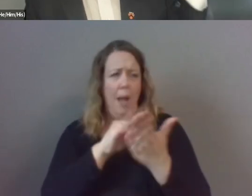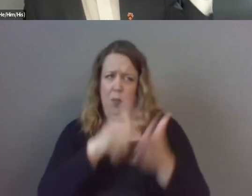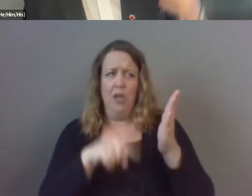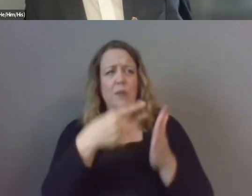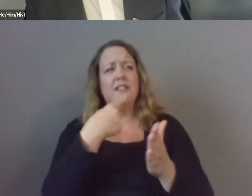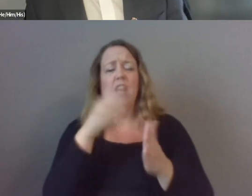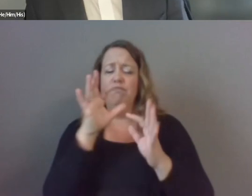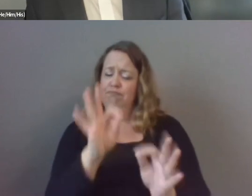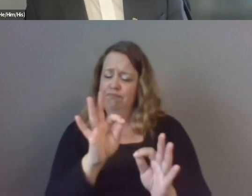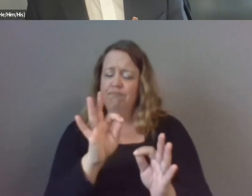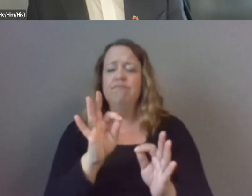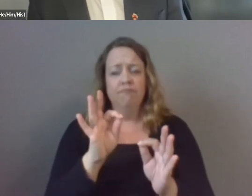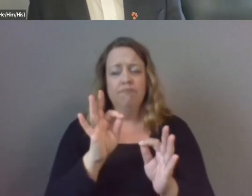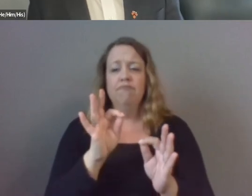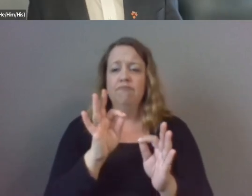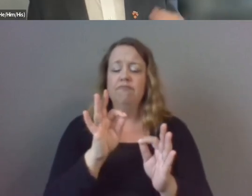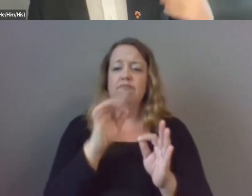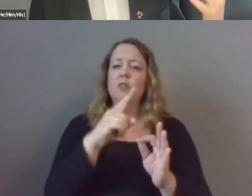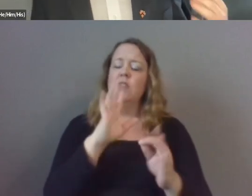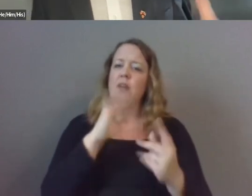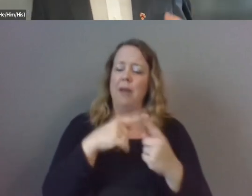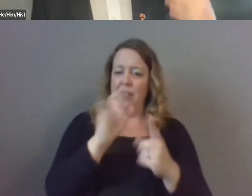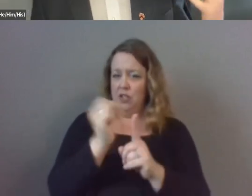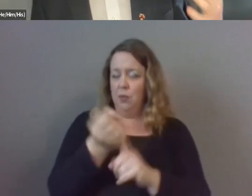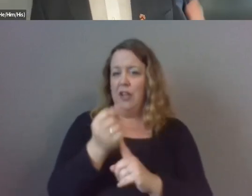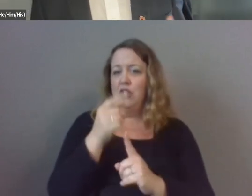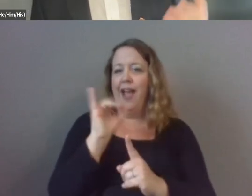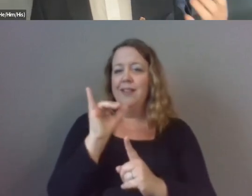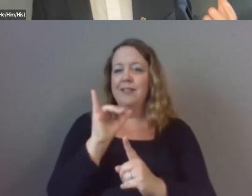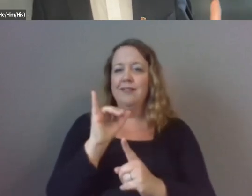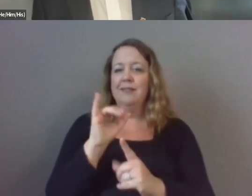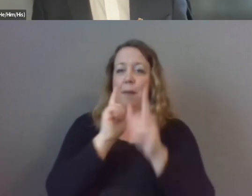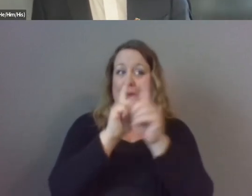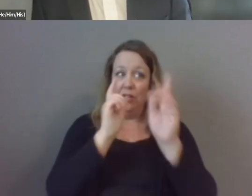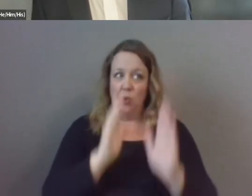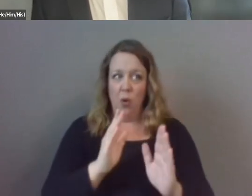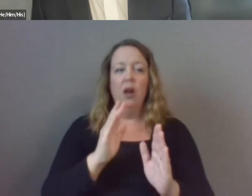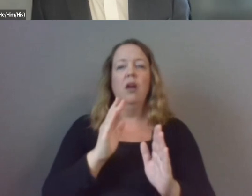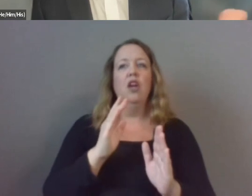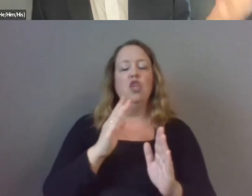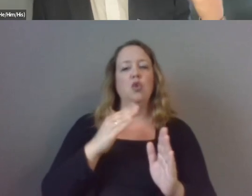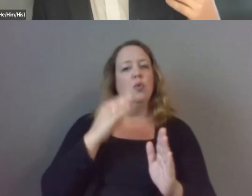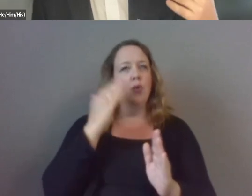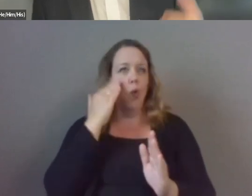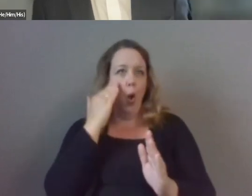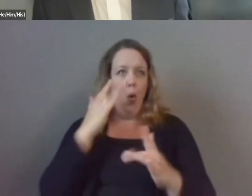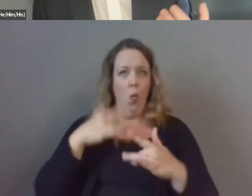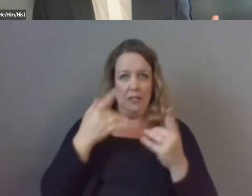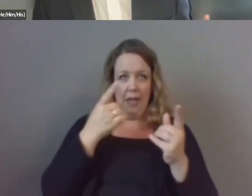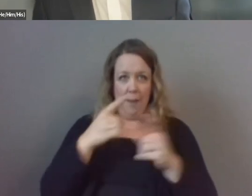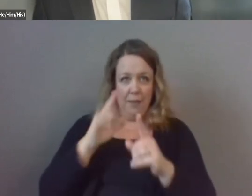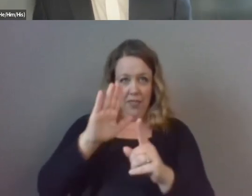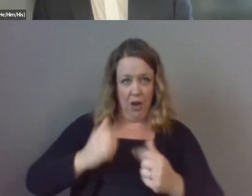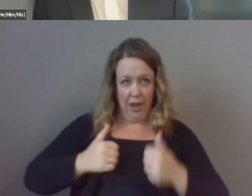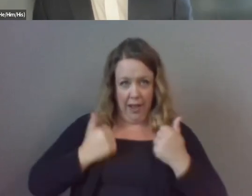top you talking about some of the situations that you as a mentor somebody who is attuned to what's going on in their life know are coming up for them and